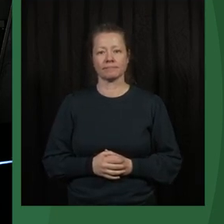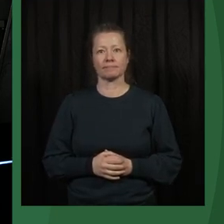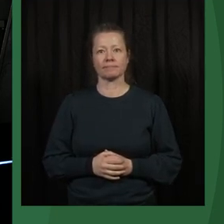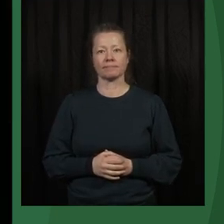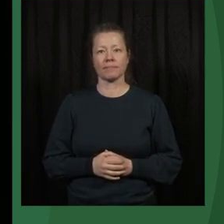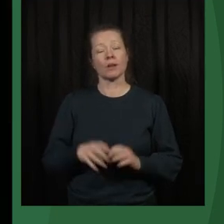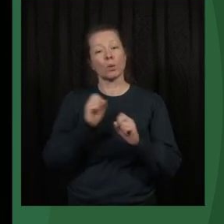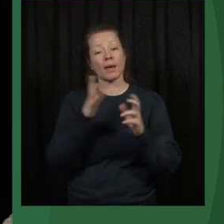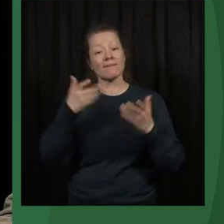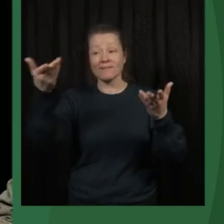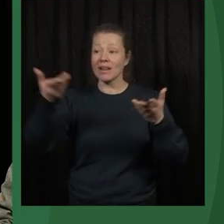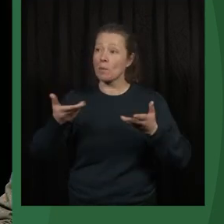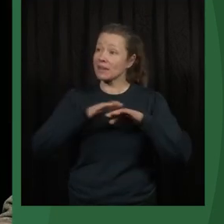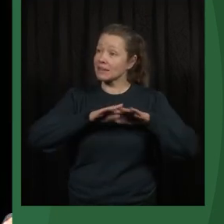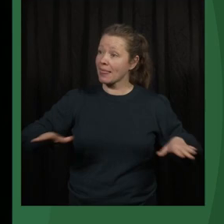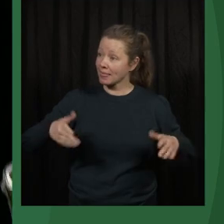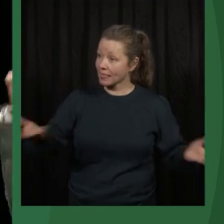All right, welcome to stage.